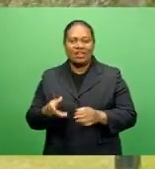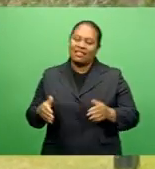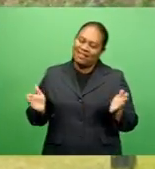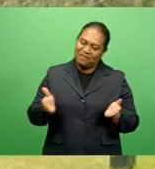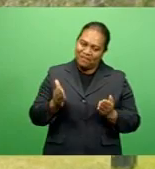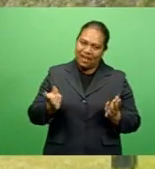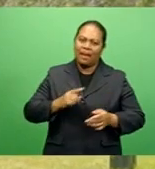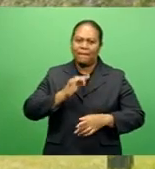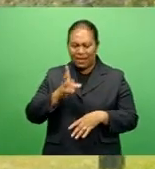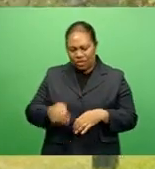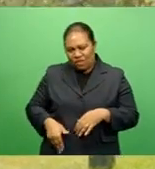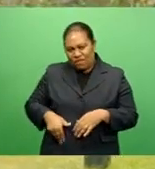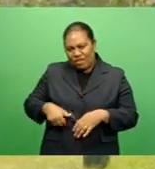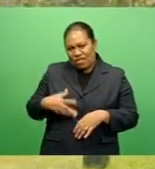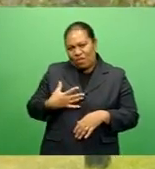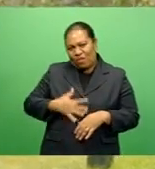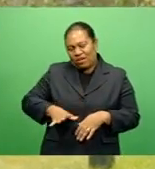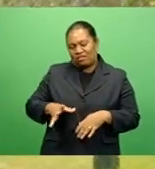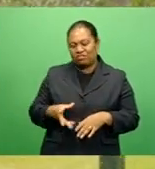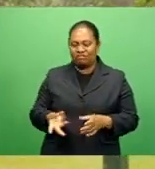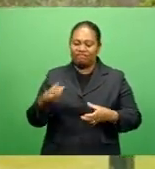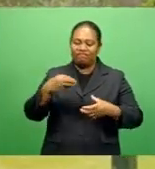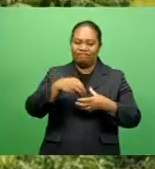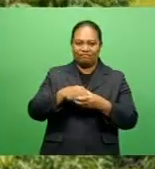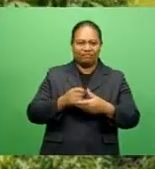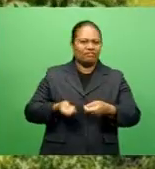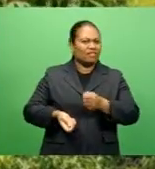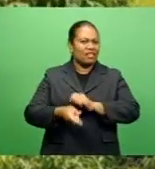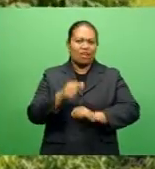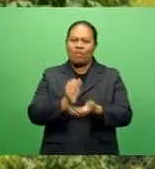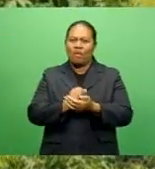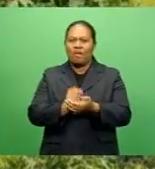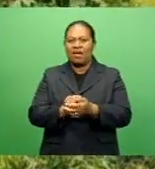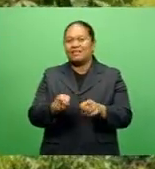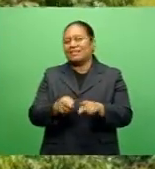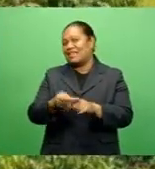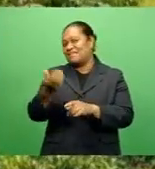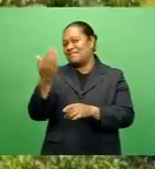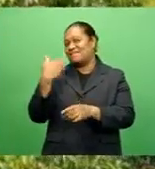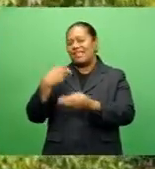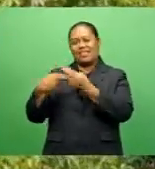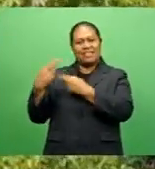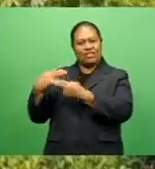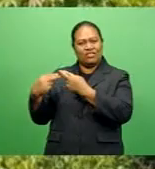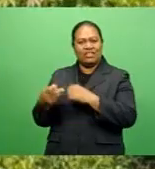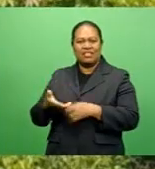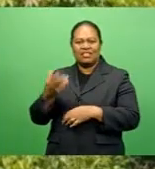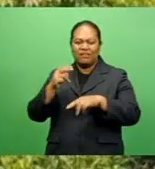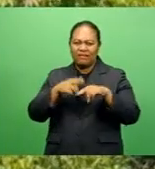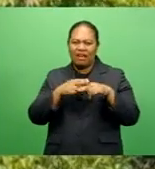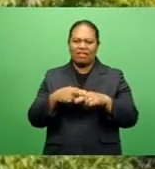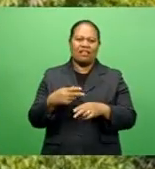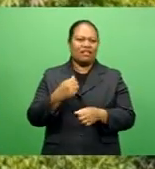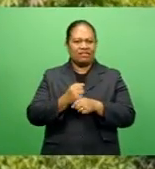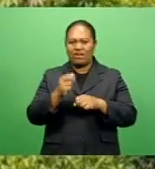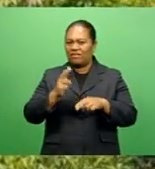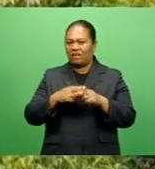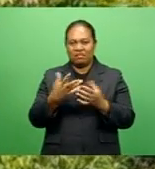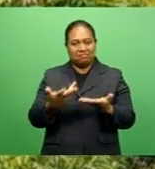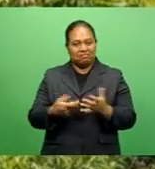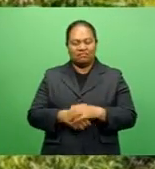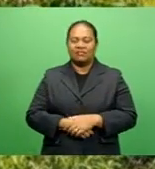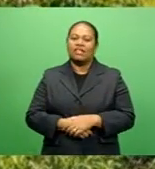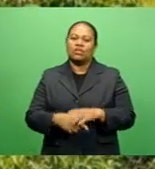this feeling of wanting to play competitively again like our forefathers did. Nadeva adds, it has been years since Tarukua played competitive